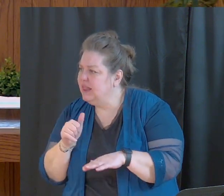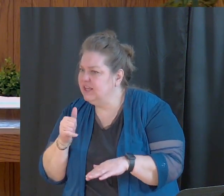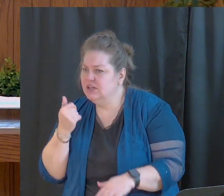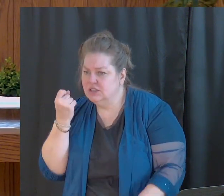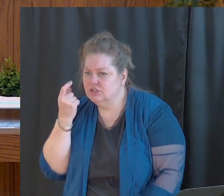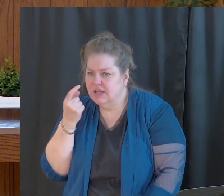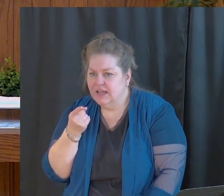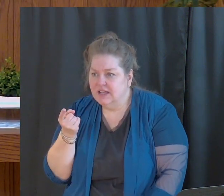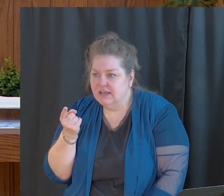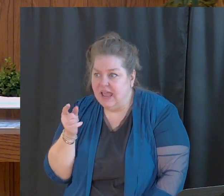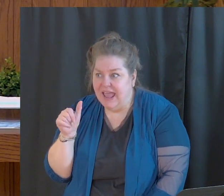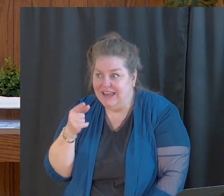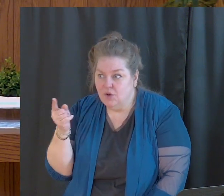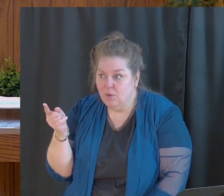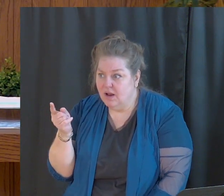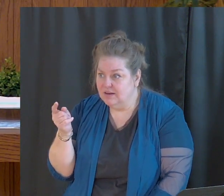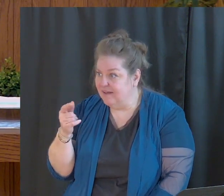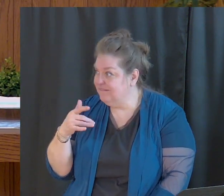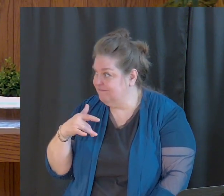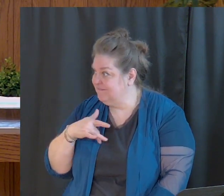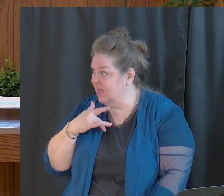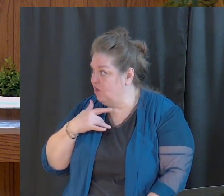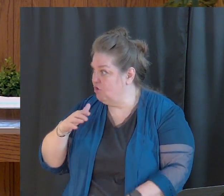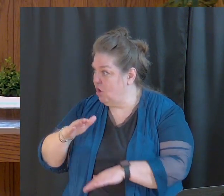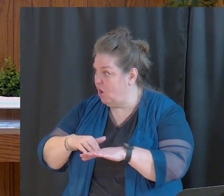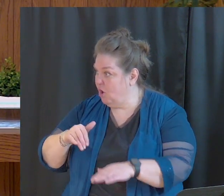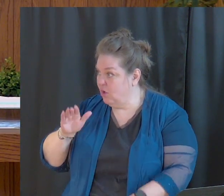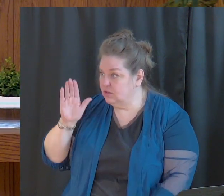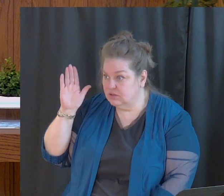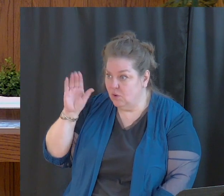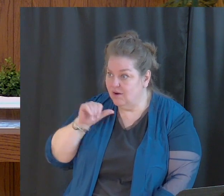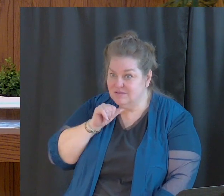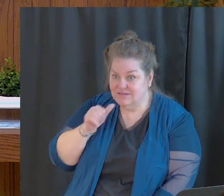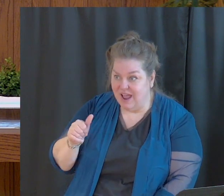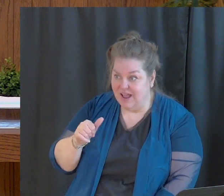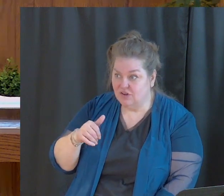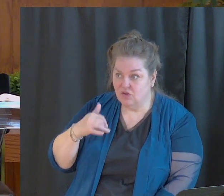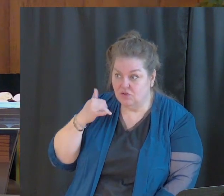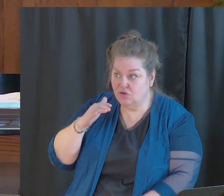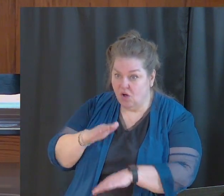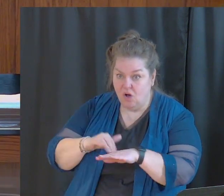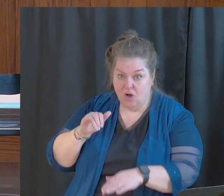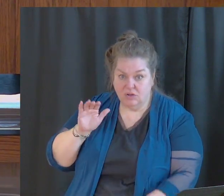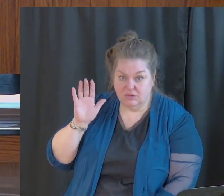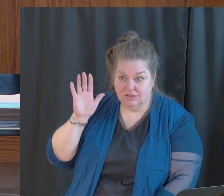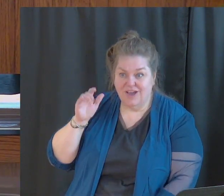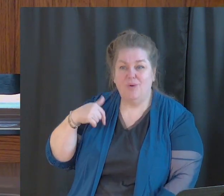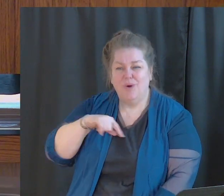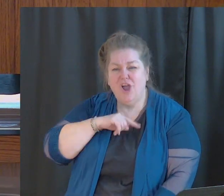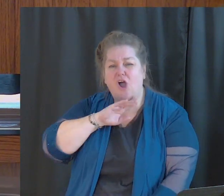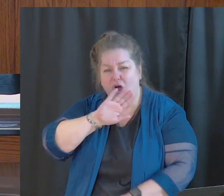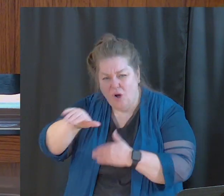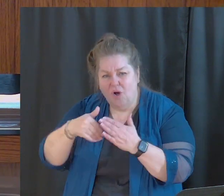Anyone here not feel called yet by that list of whoever's? Right? We're called, right?